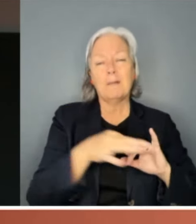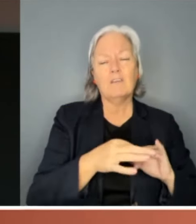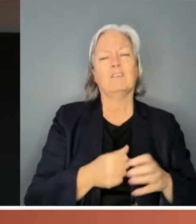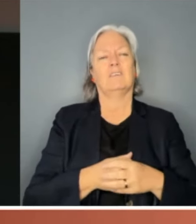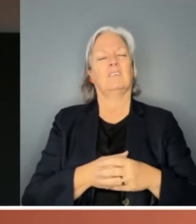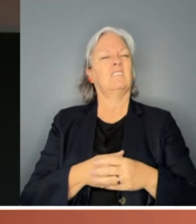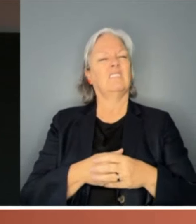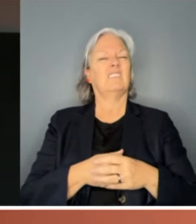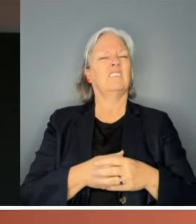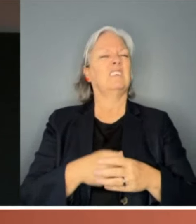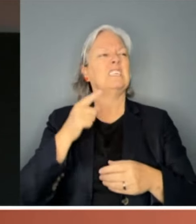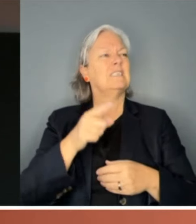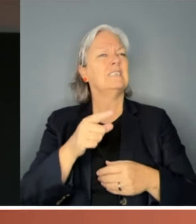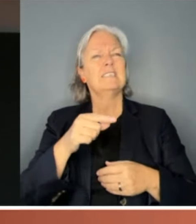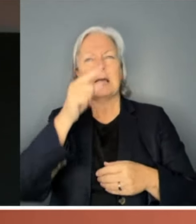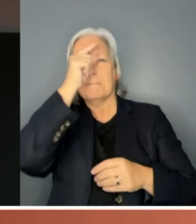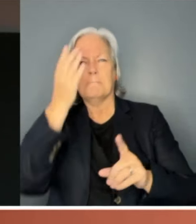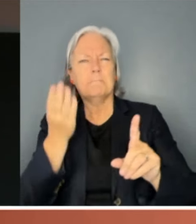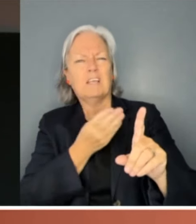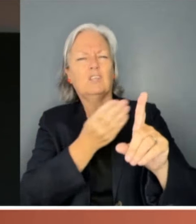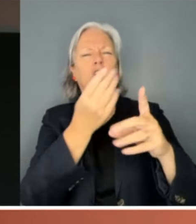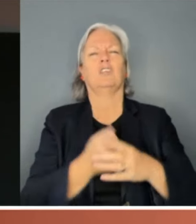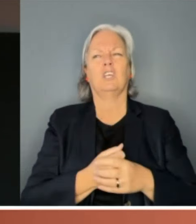ambitious, politically sharp,